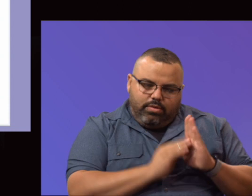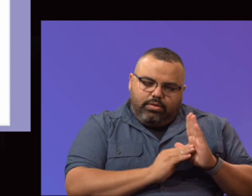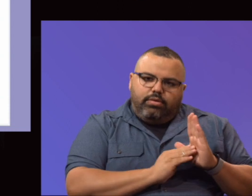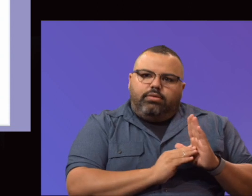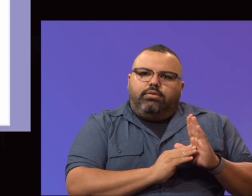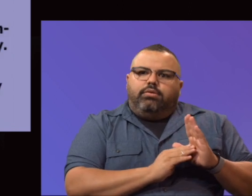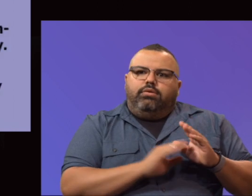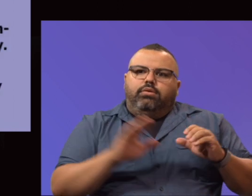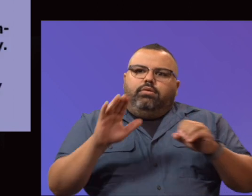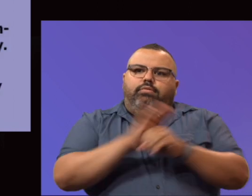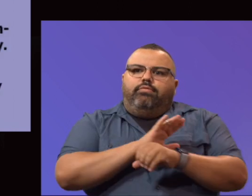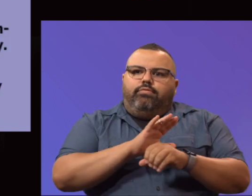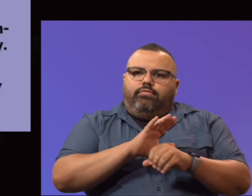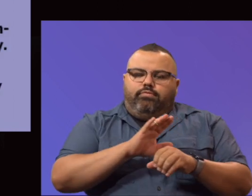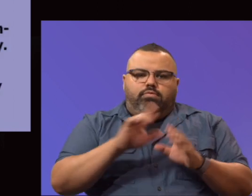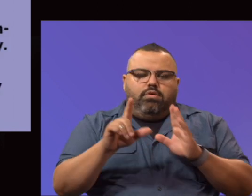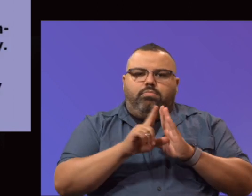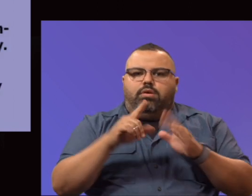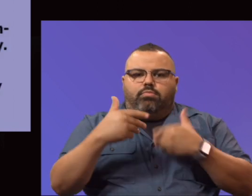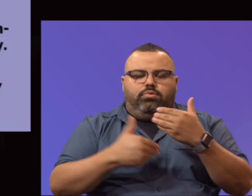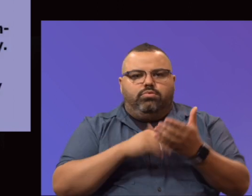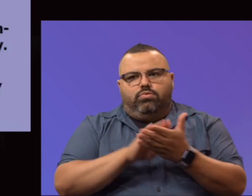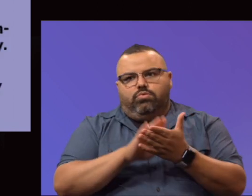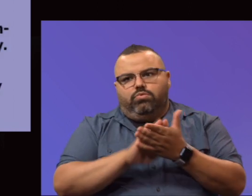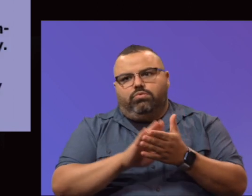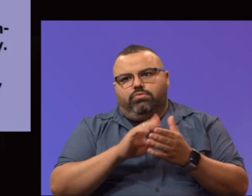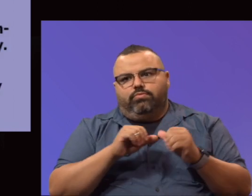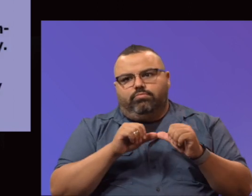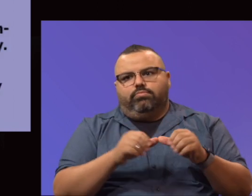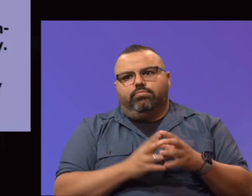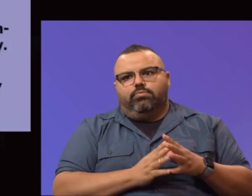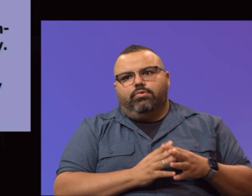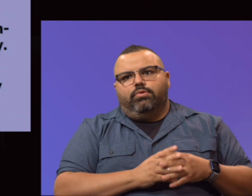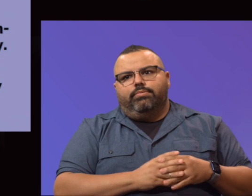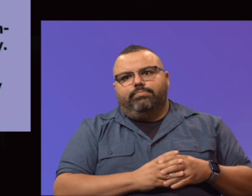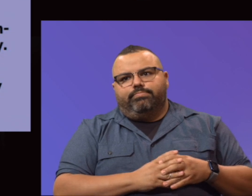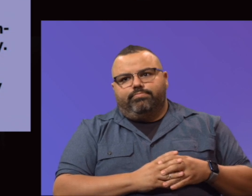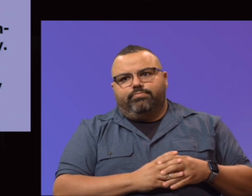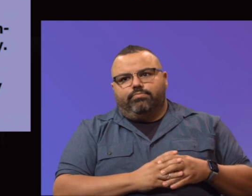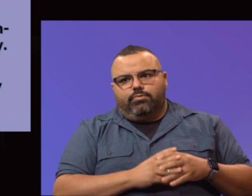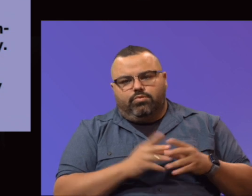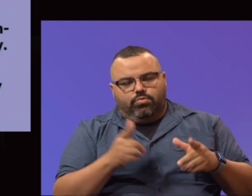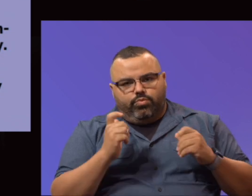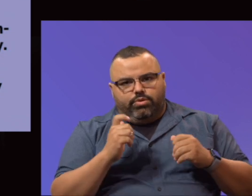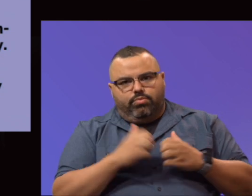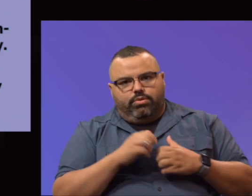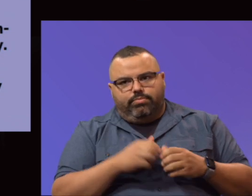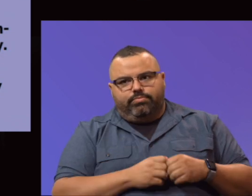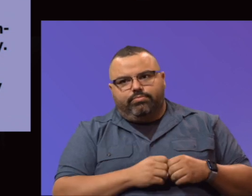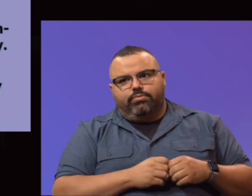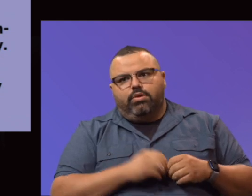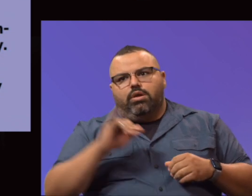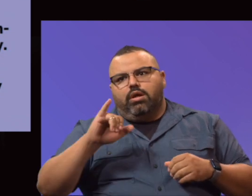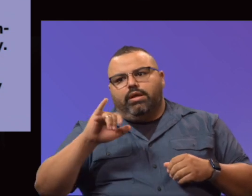process. So, kudos for moving that up and moving so quickly on that. Our IT software applications and